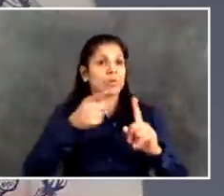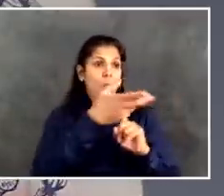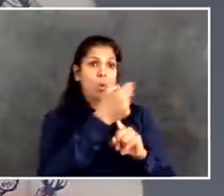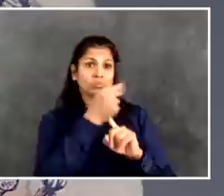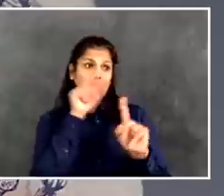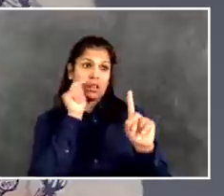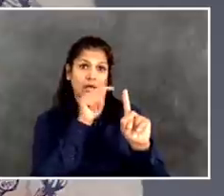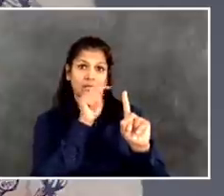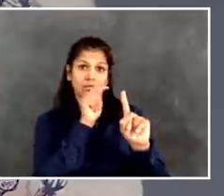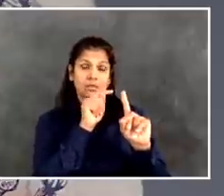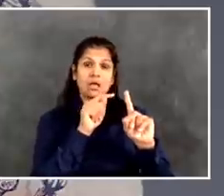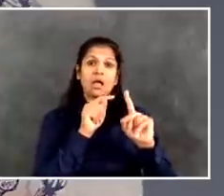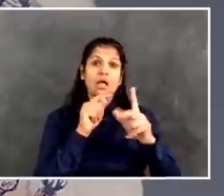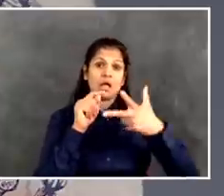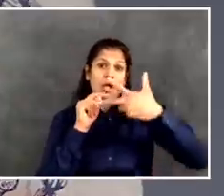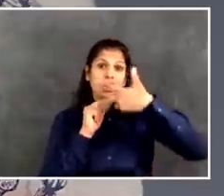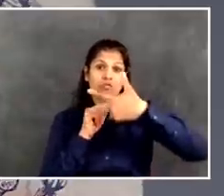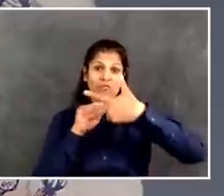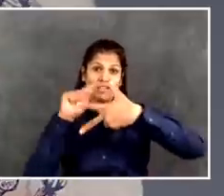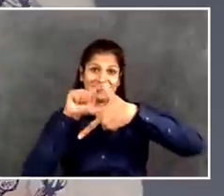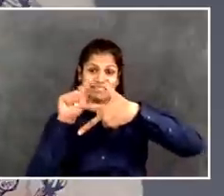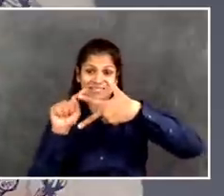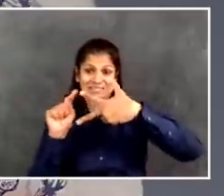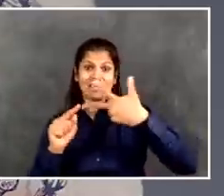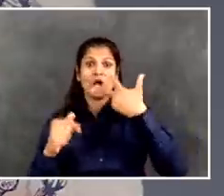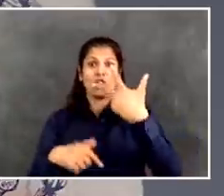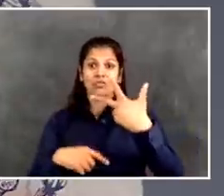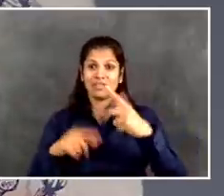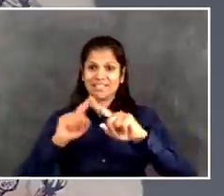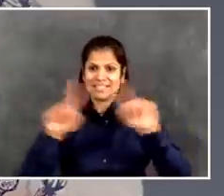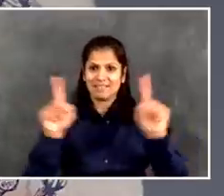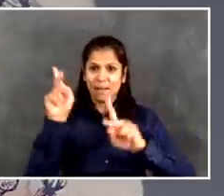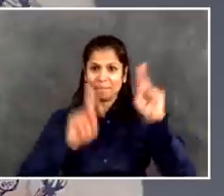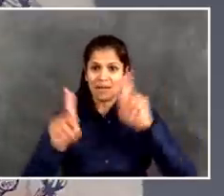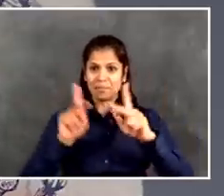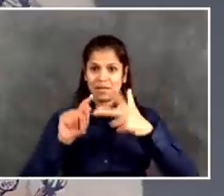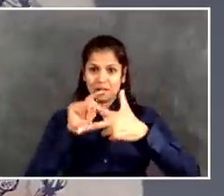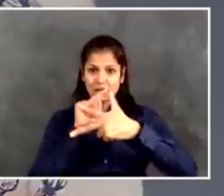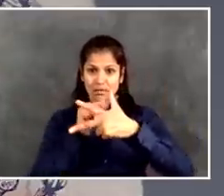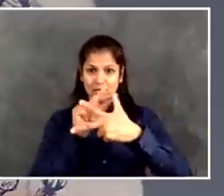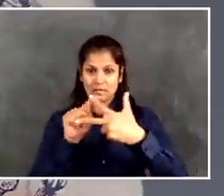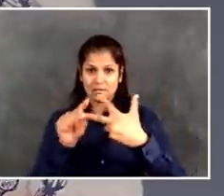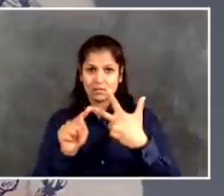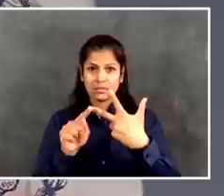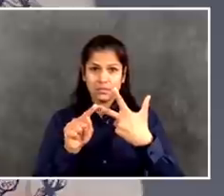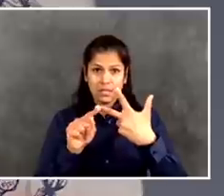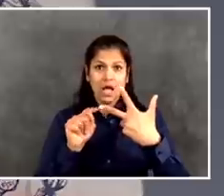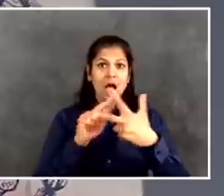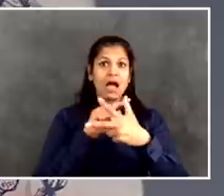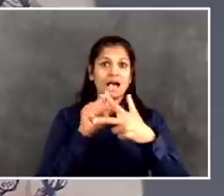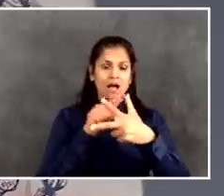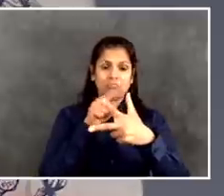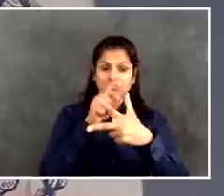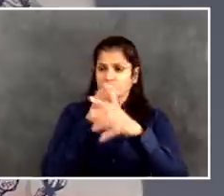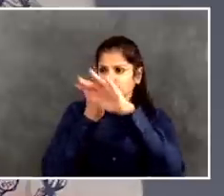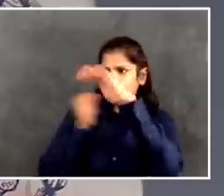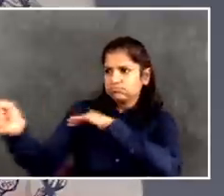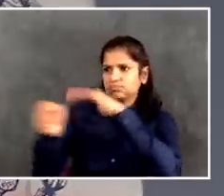In one case, and I want to be respectful of privacy and all, but the person's death may not have been COVID-related.